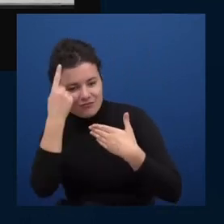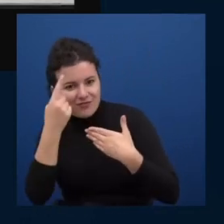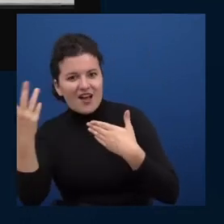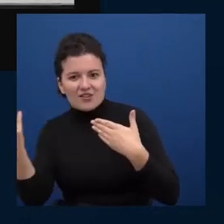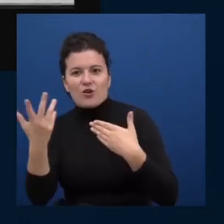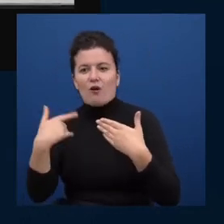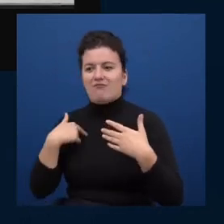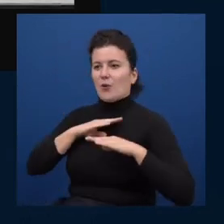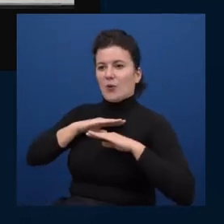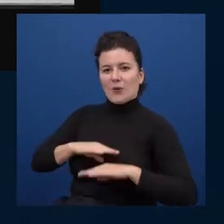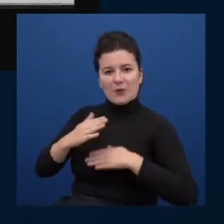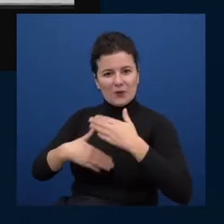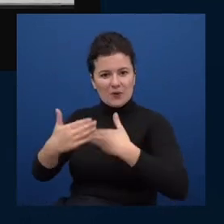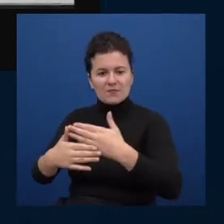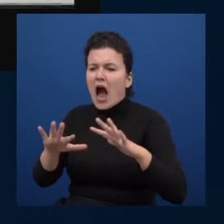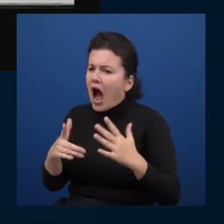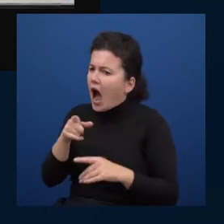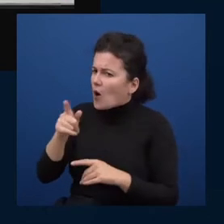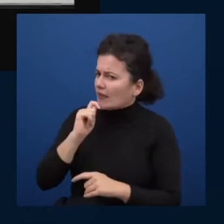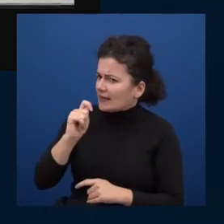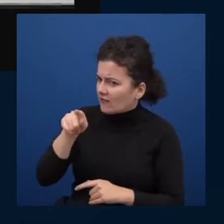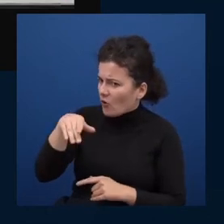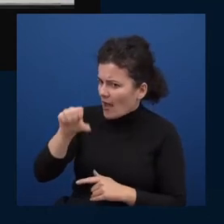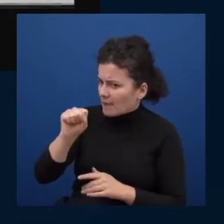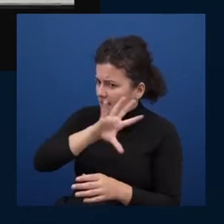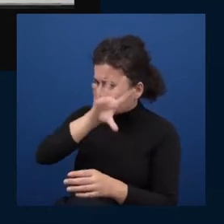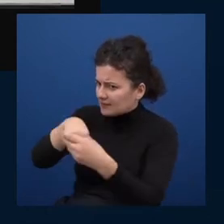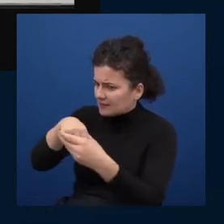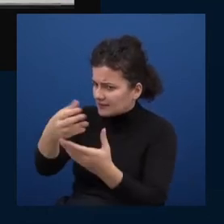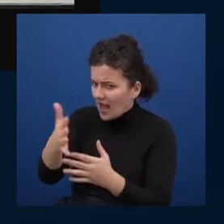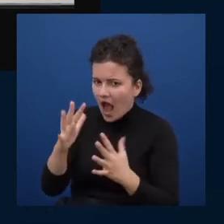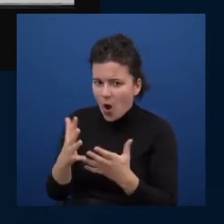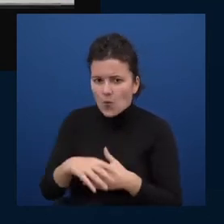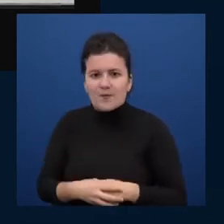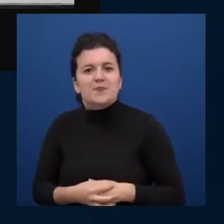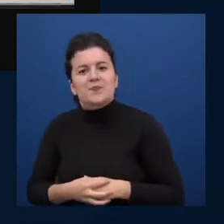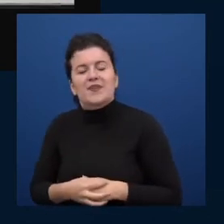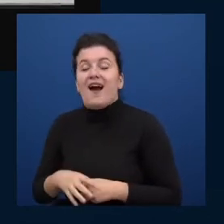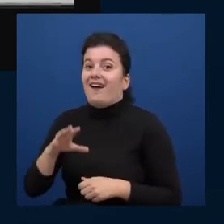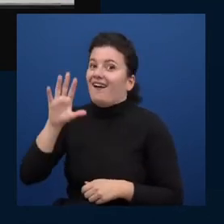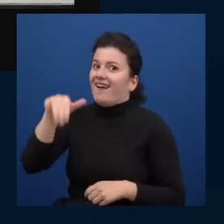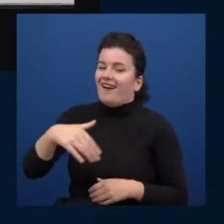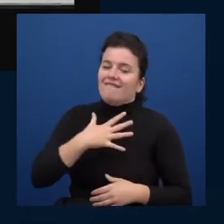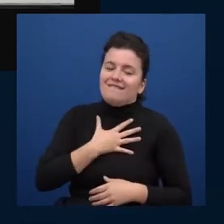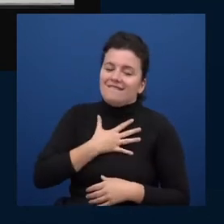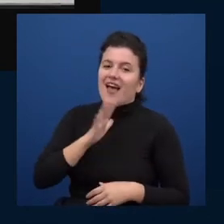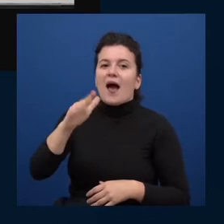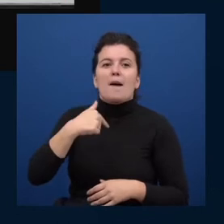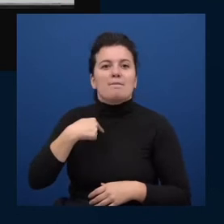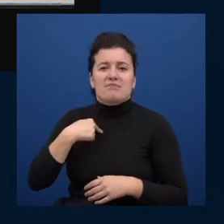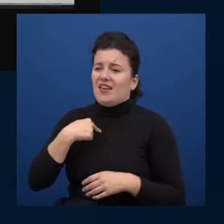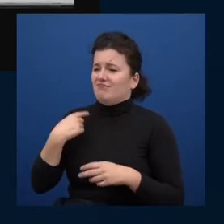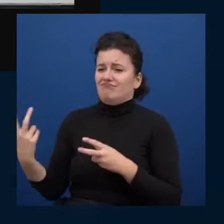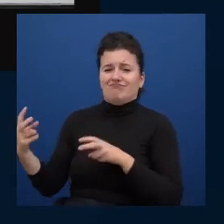i i was very blessed that my interview was a sit down side by